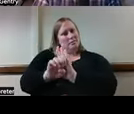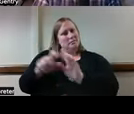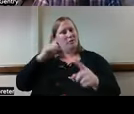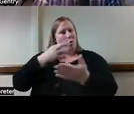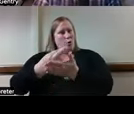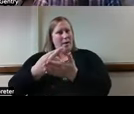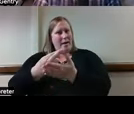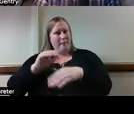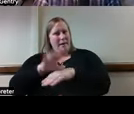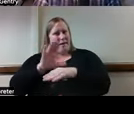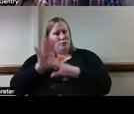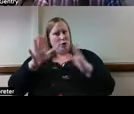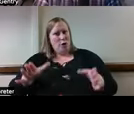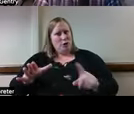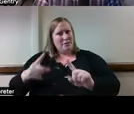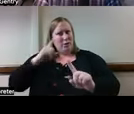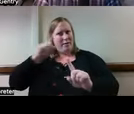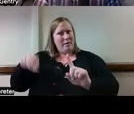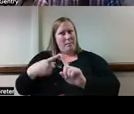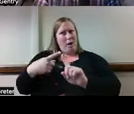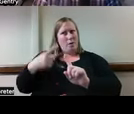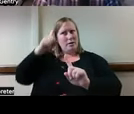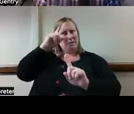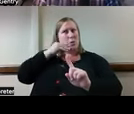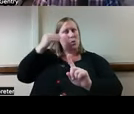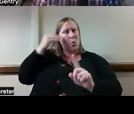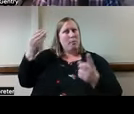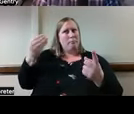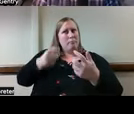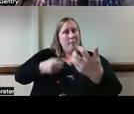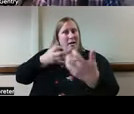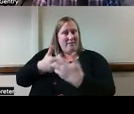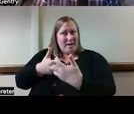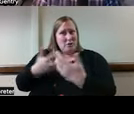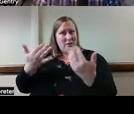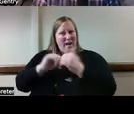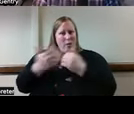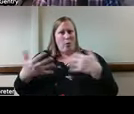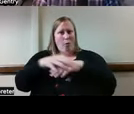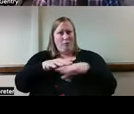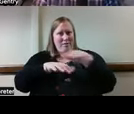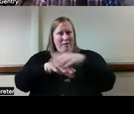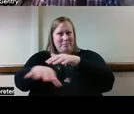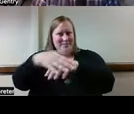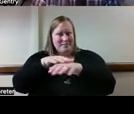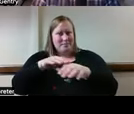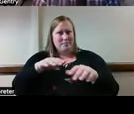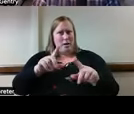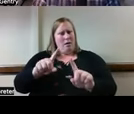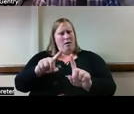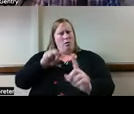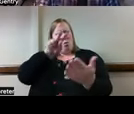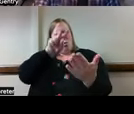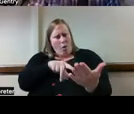smart home provision and home modification comes into play. But right off the bat, this is one of the very first that sort of hits you in the face